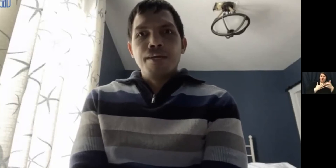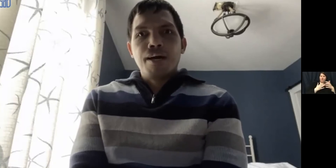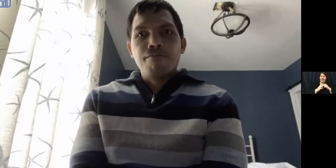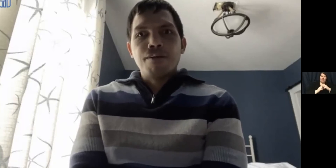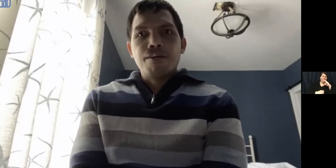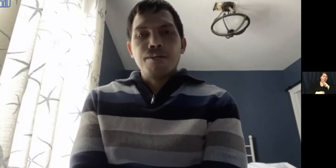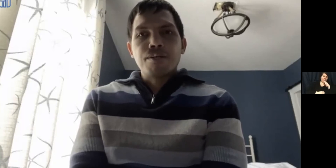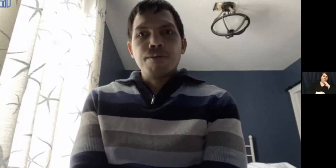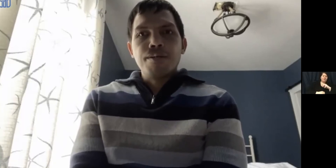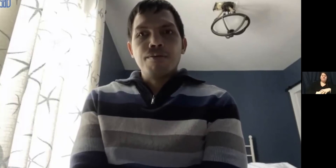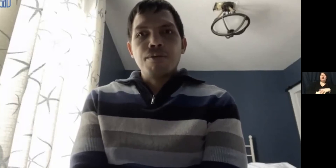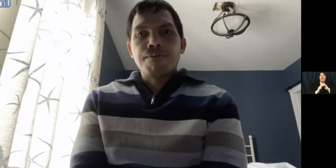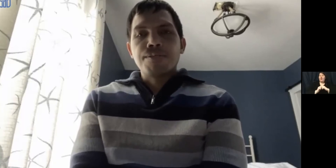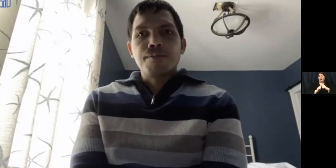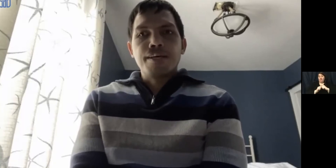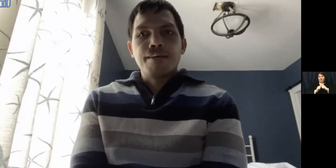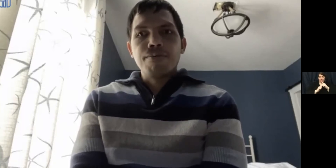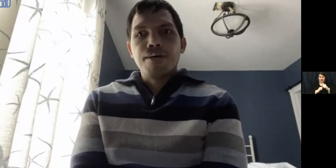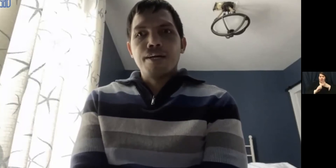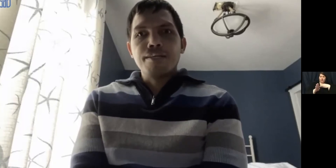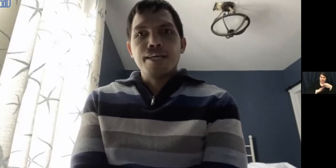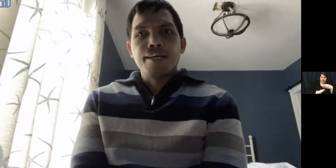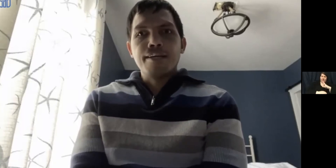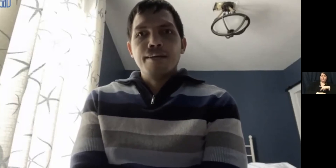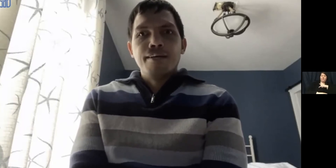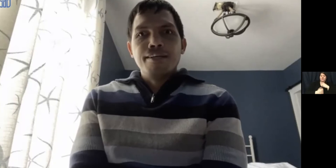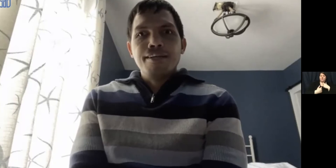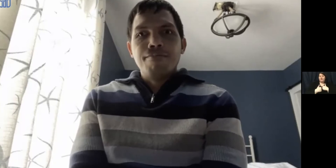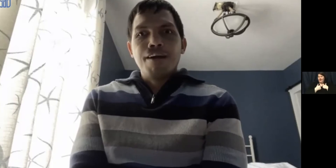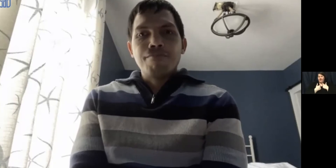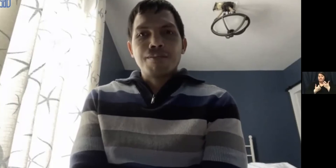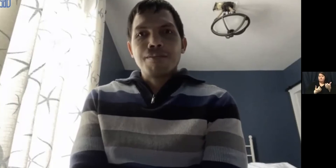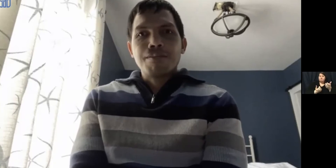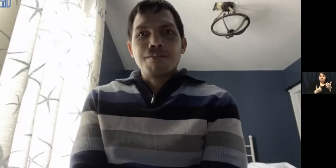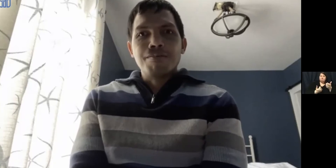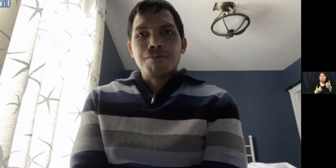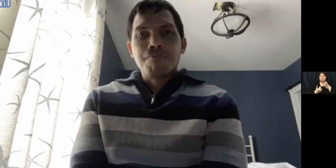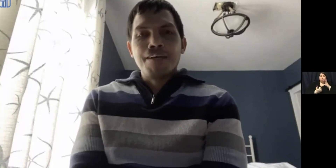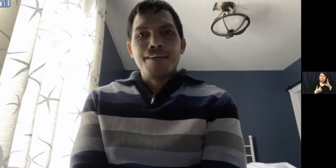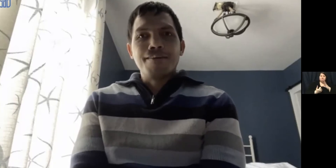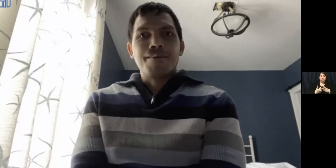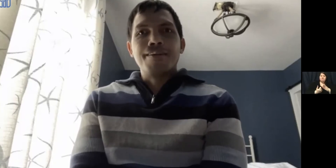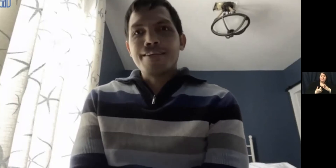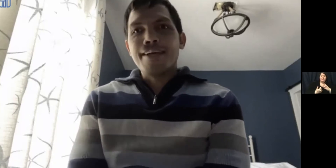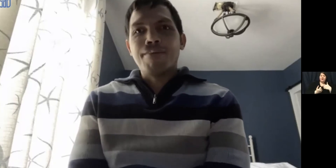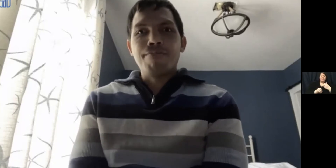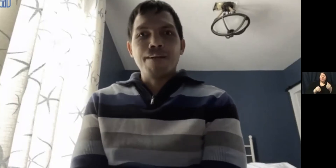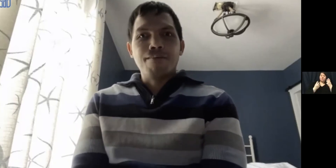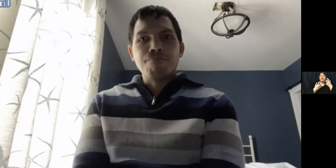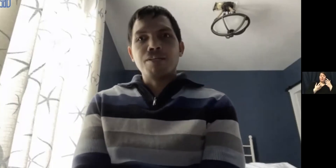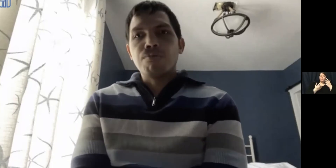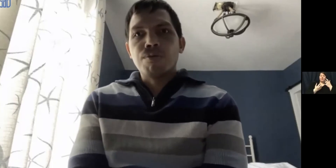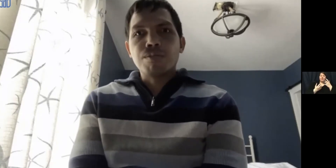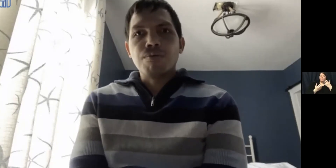and how far in your career or your personal life you are, you can never have, you know, too many or you can